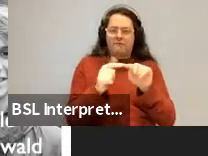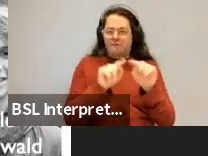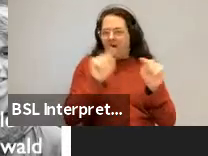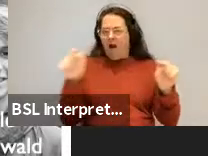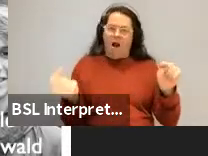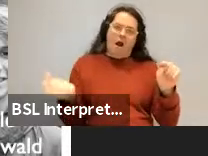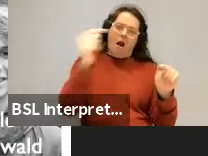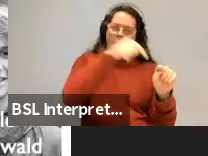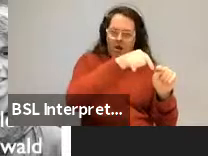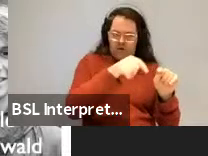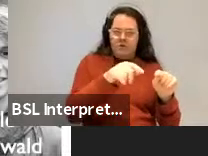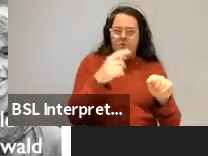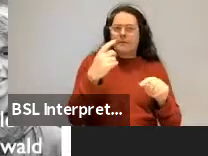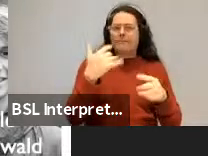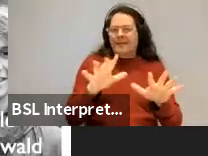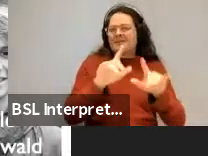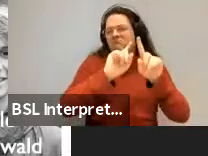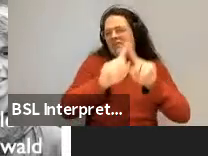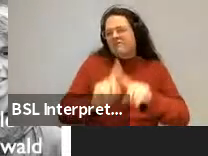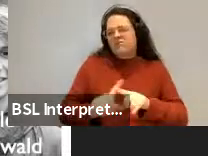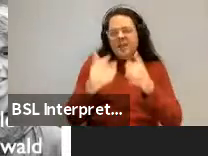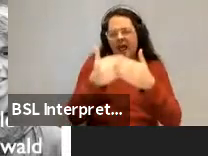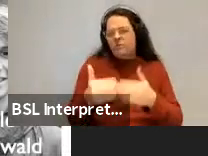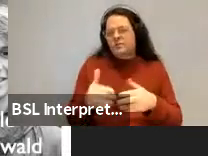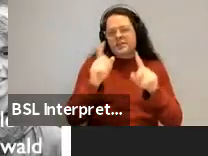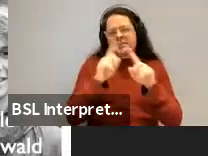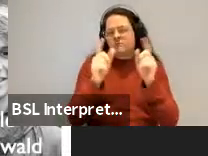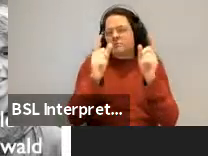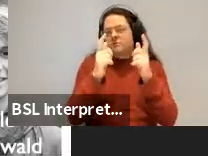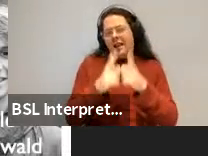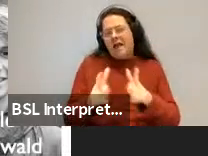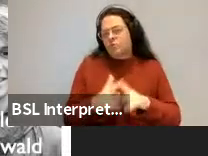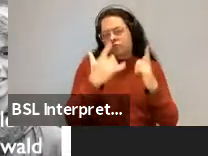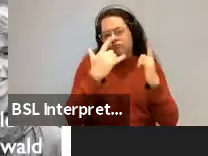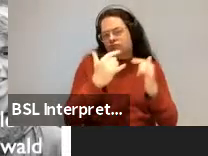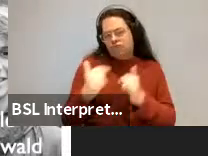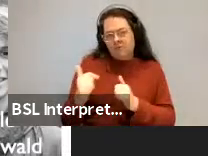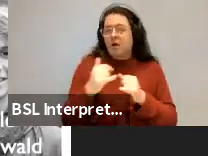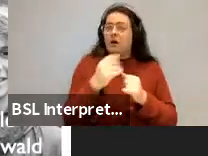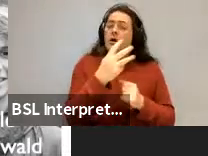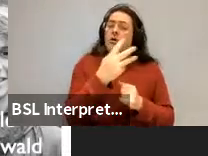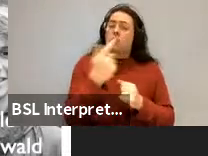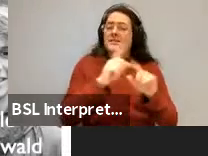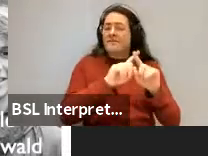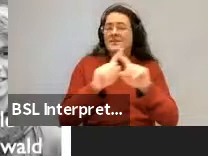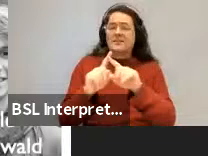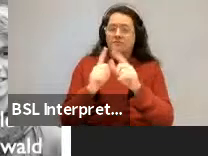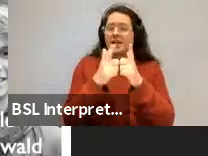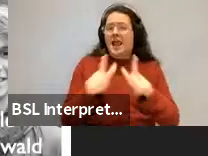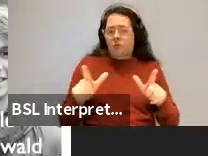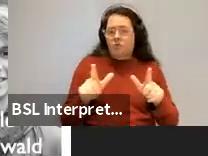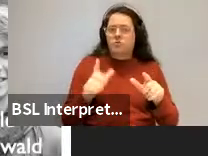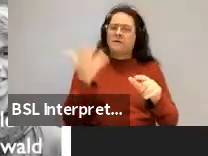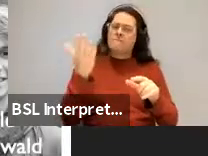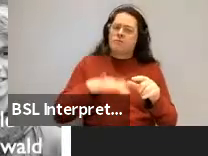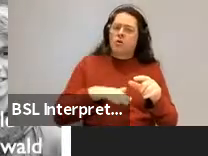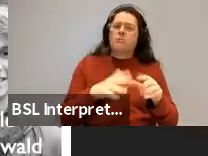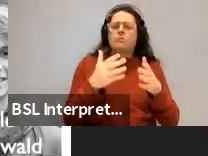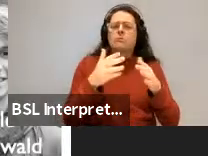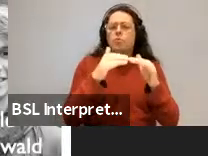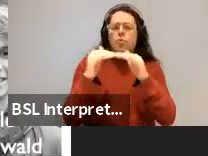parsed sentences across a bunch of languages. In fact, initially it was 37 languages. We mostly got from the universal dependencies corporate corpus.